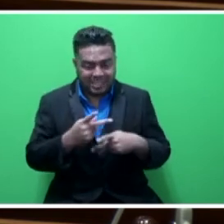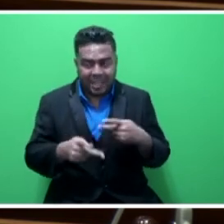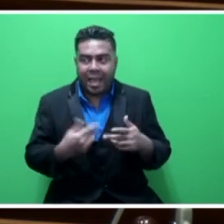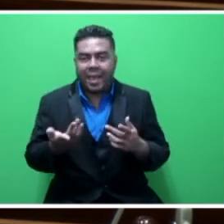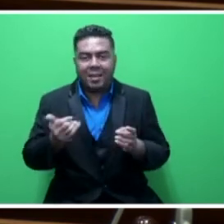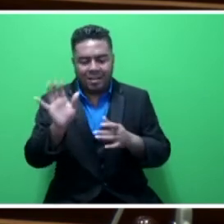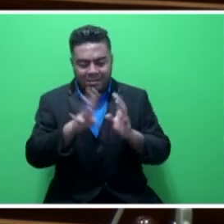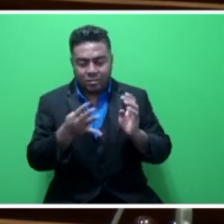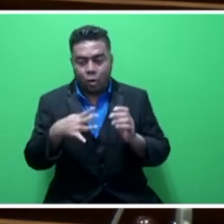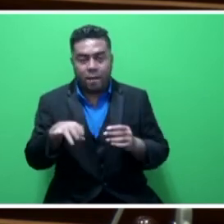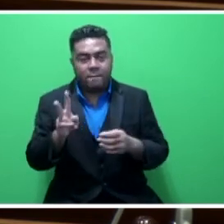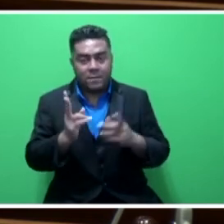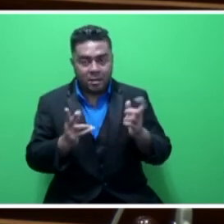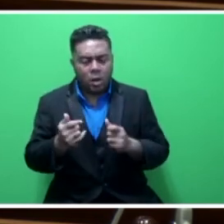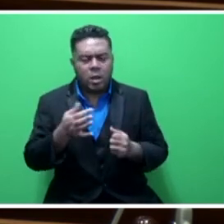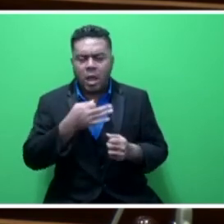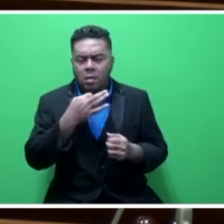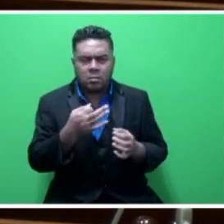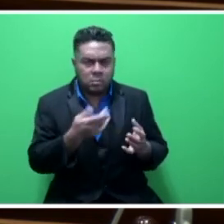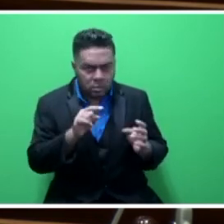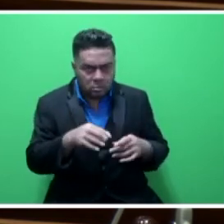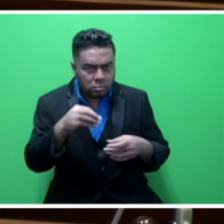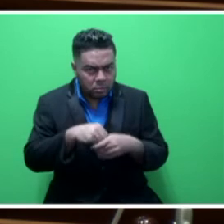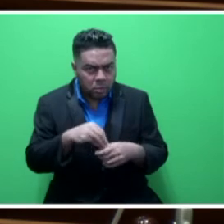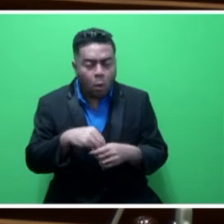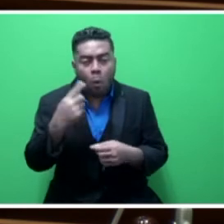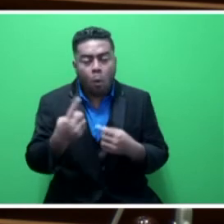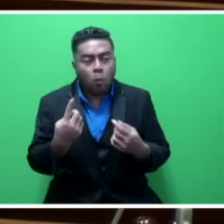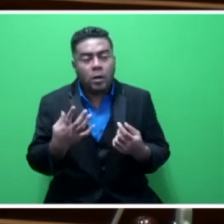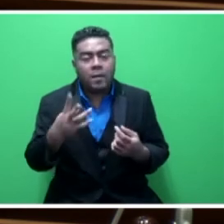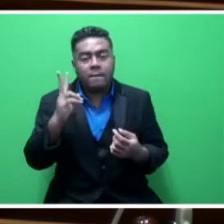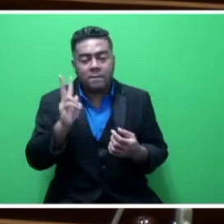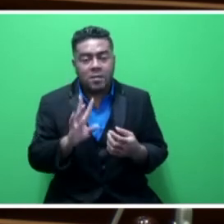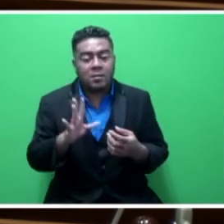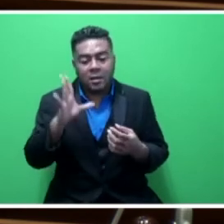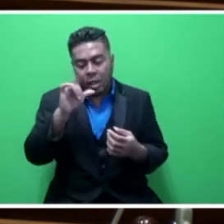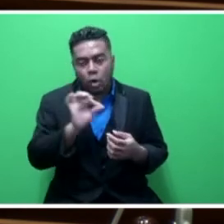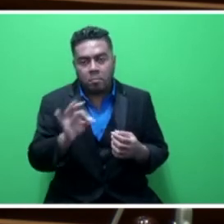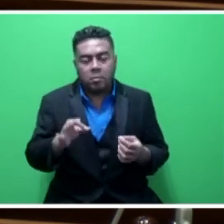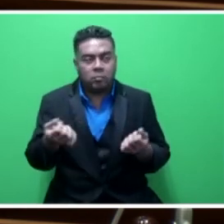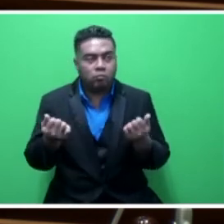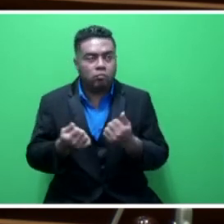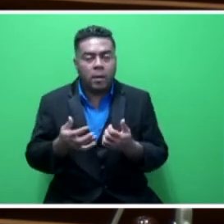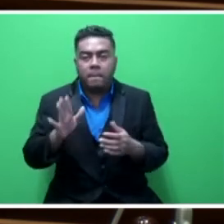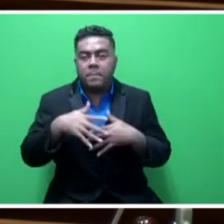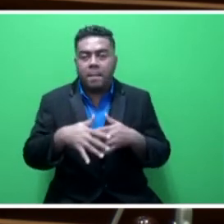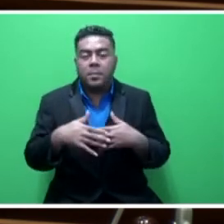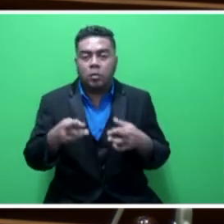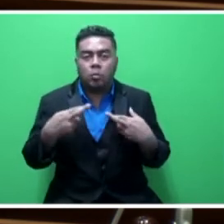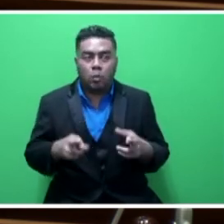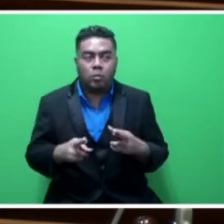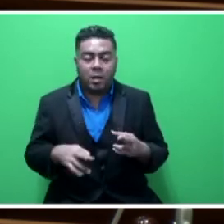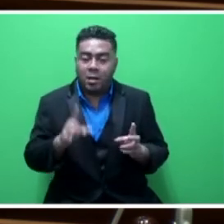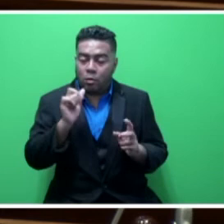not all vehicles are given those exemptions, sir. Only vehicles that cannot be driven on a public road are considered. And a classic